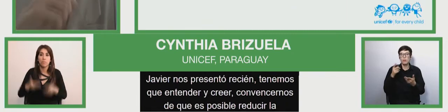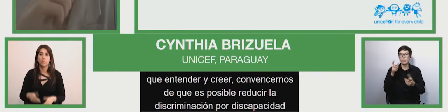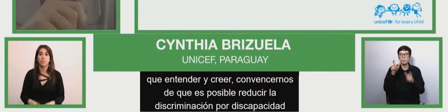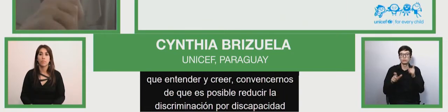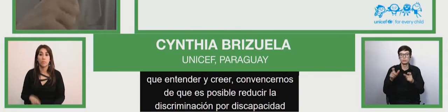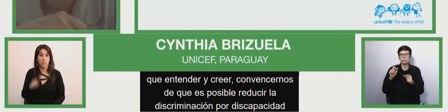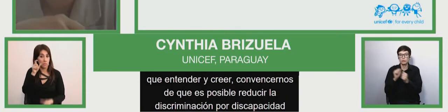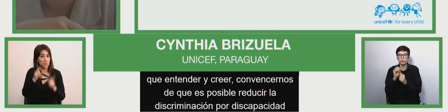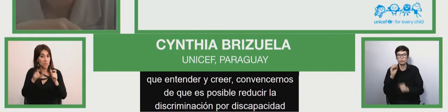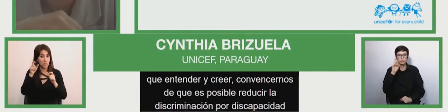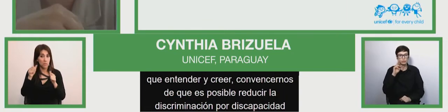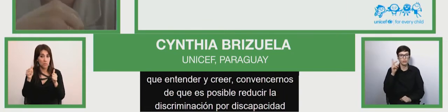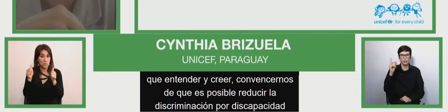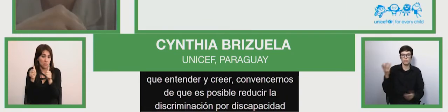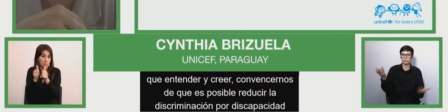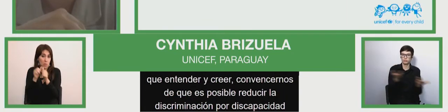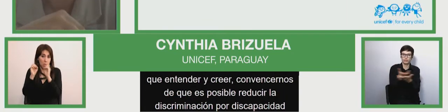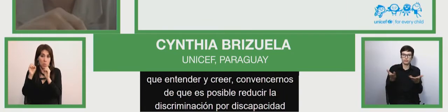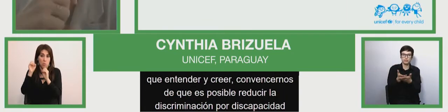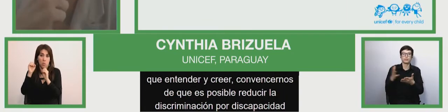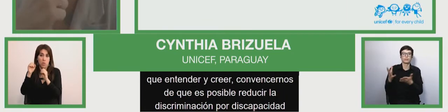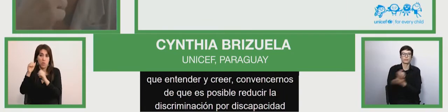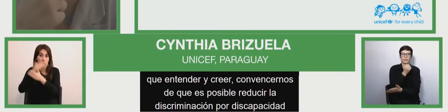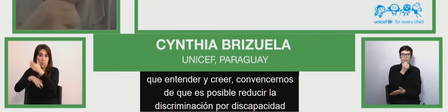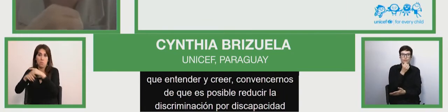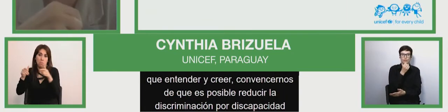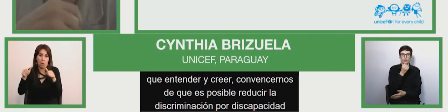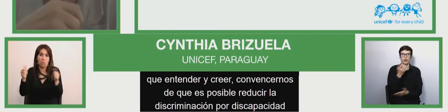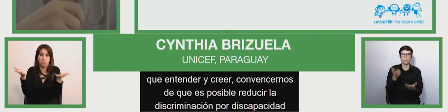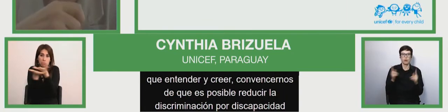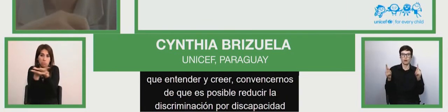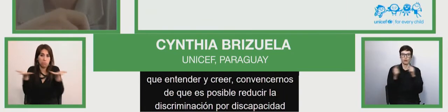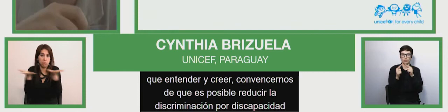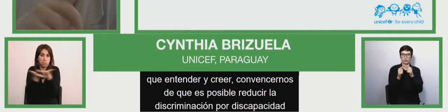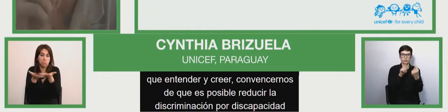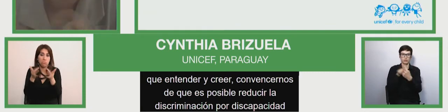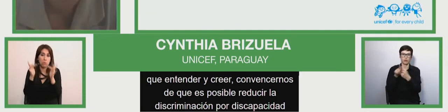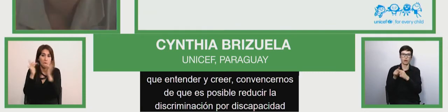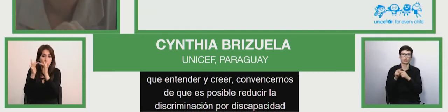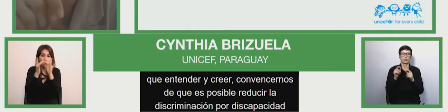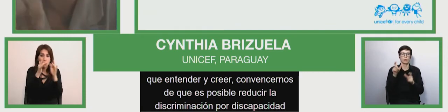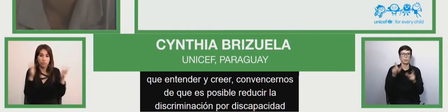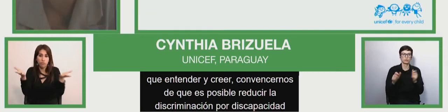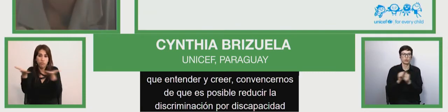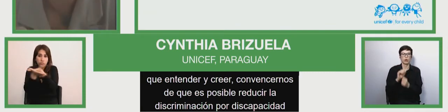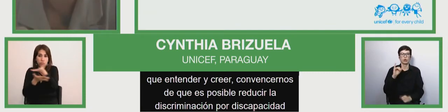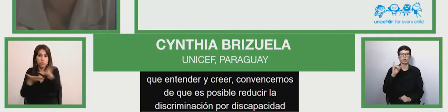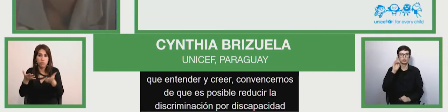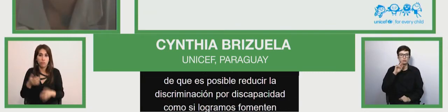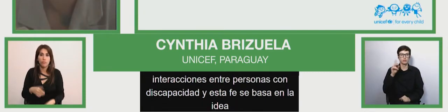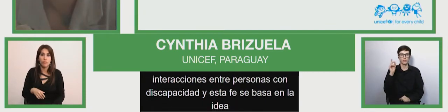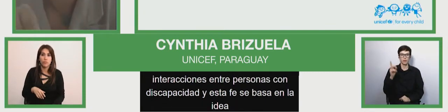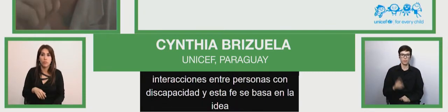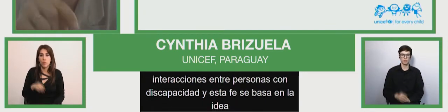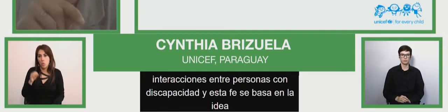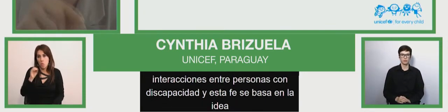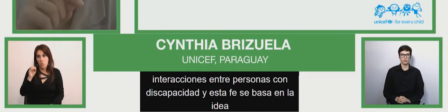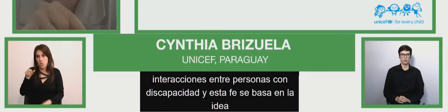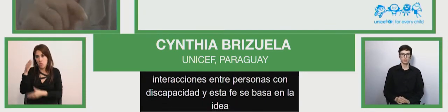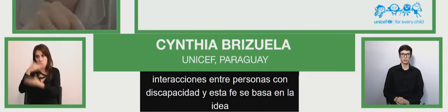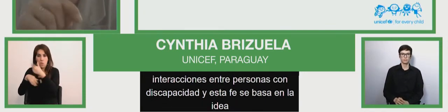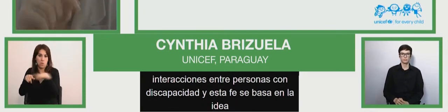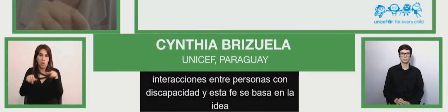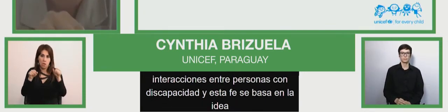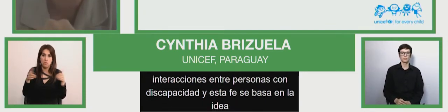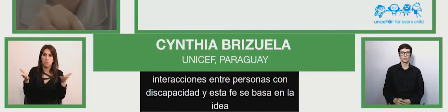and from the idea here from with people with and without this capacity with the expectations that